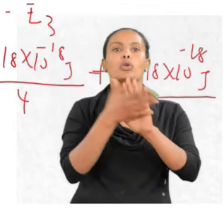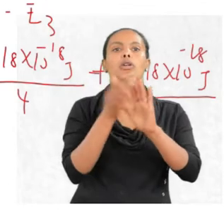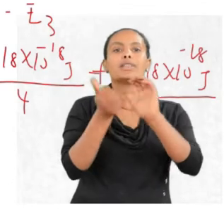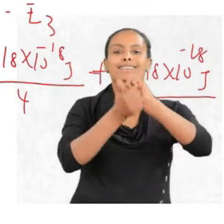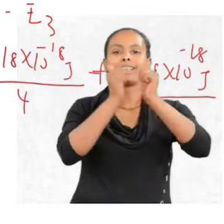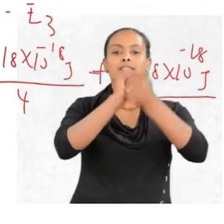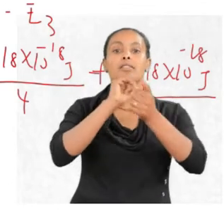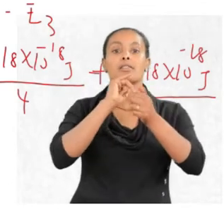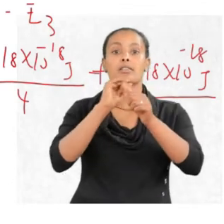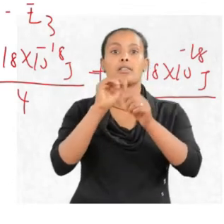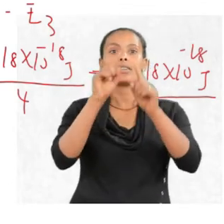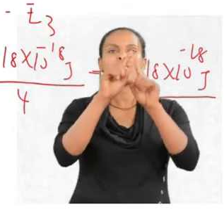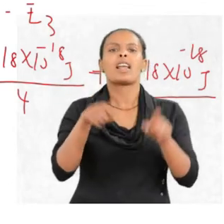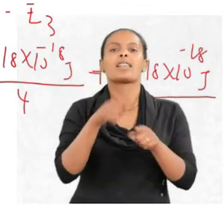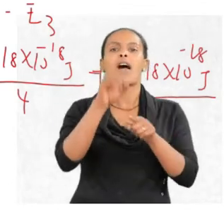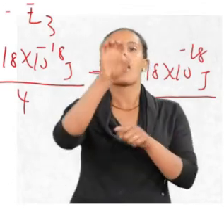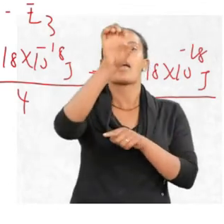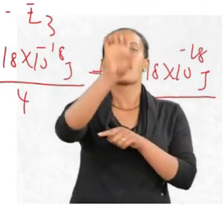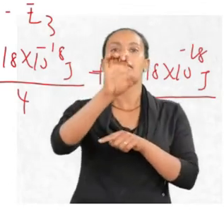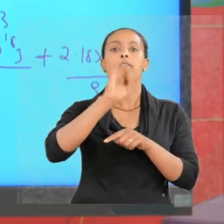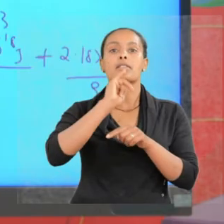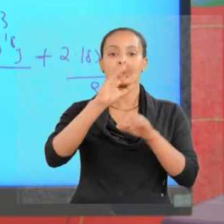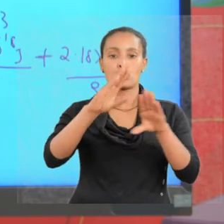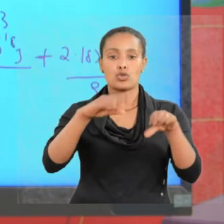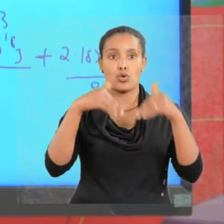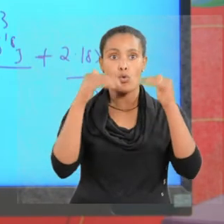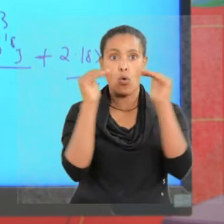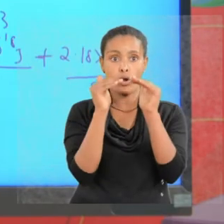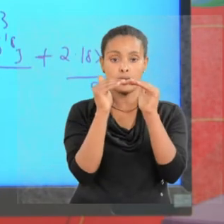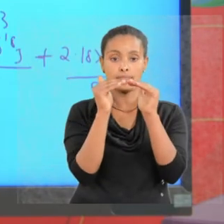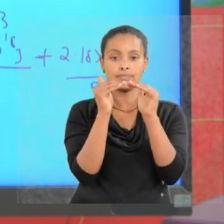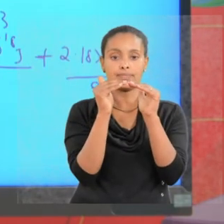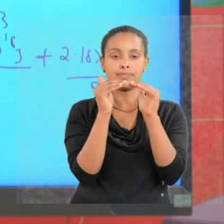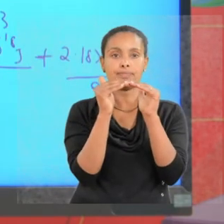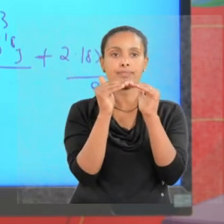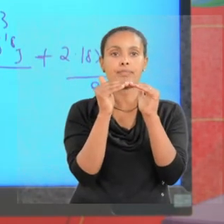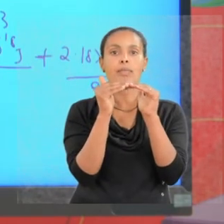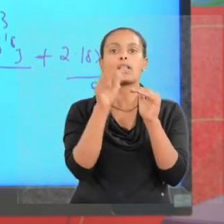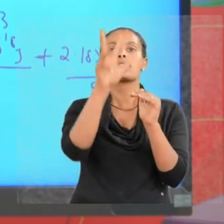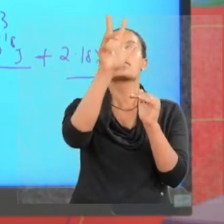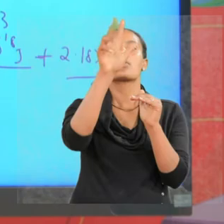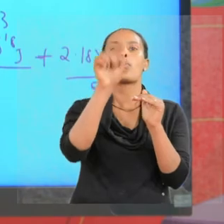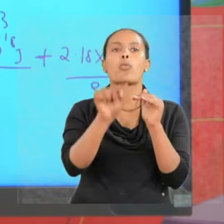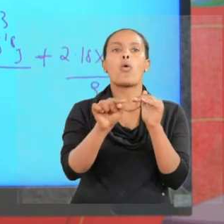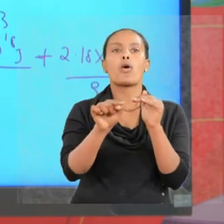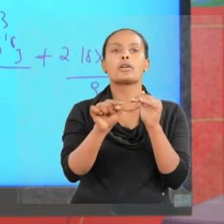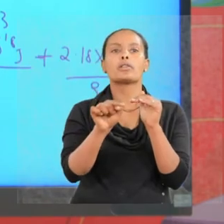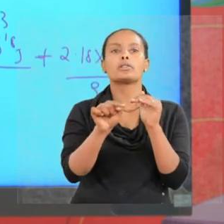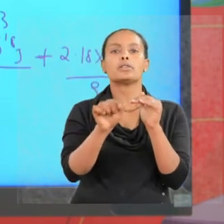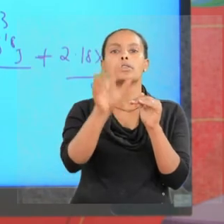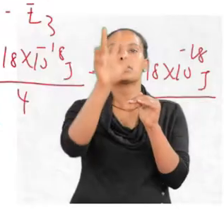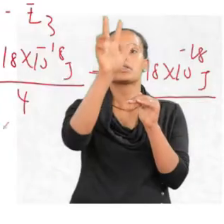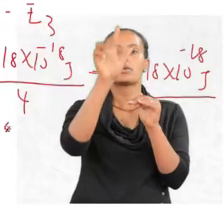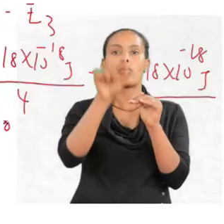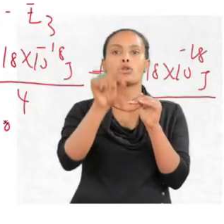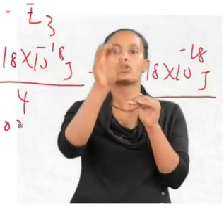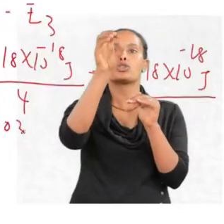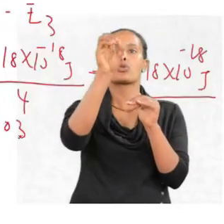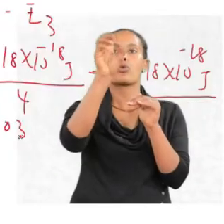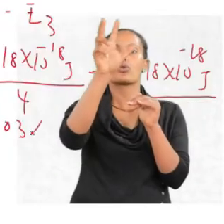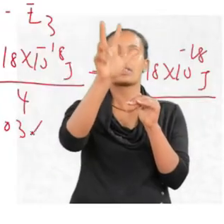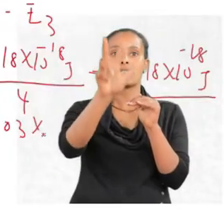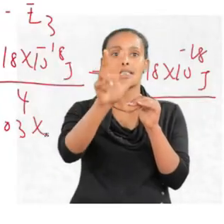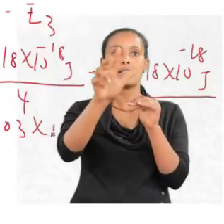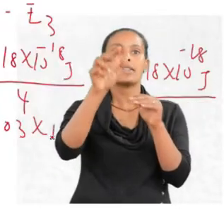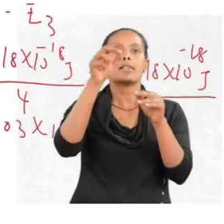the change in energy delta E equal change in energy is three point three point zero three